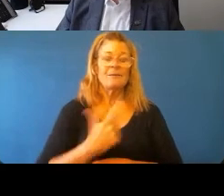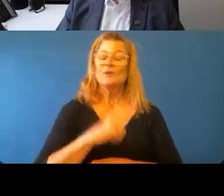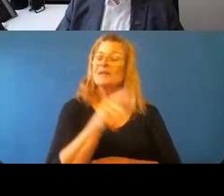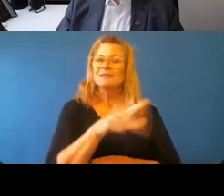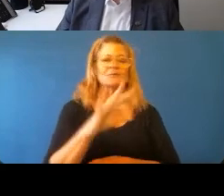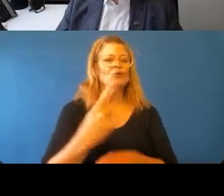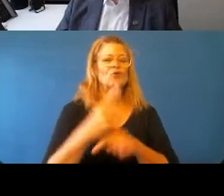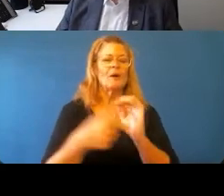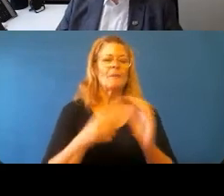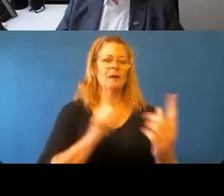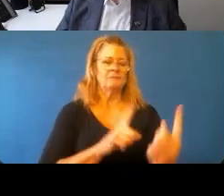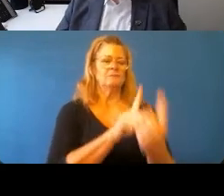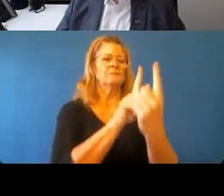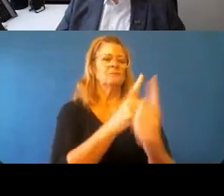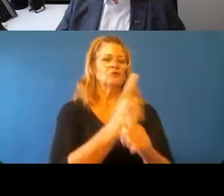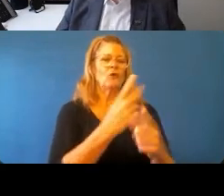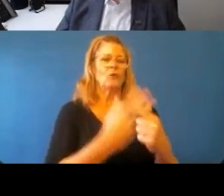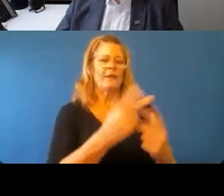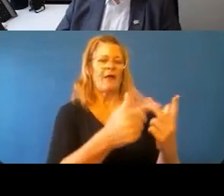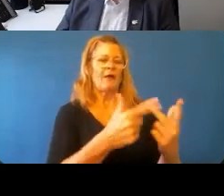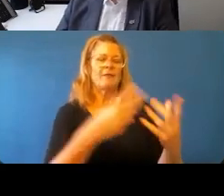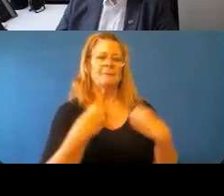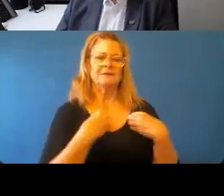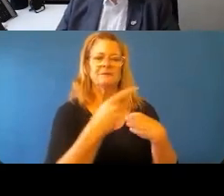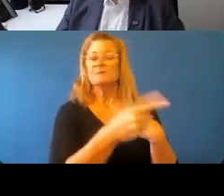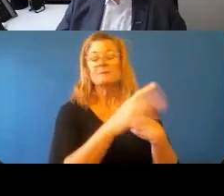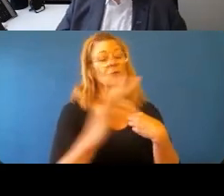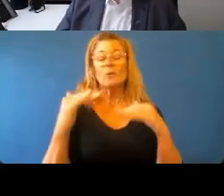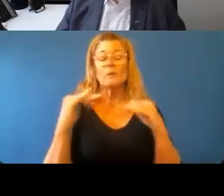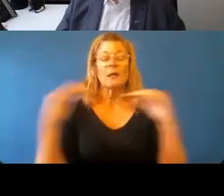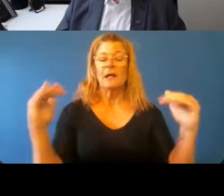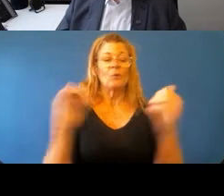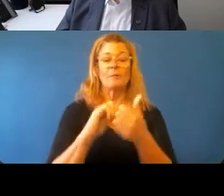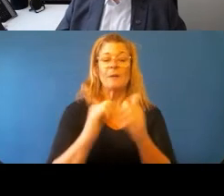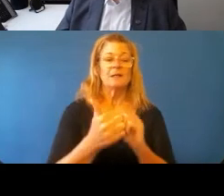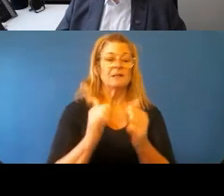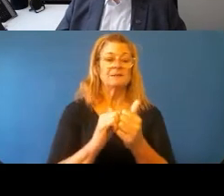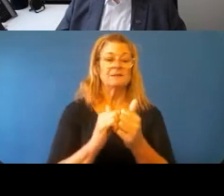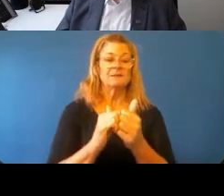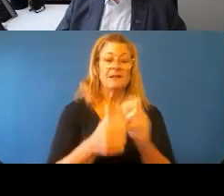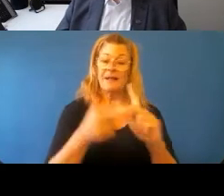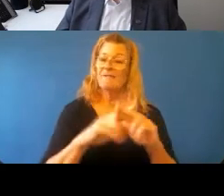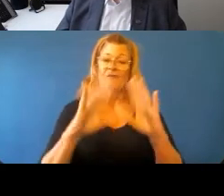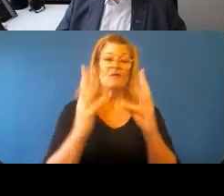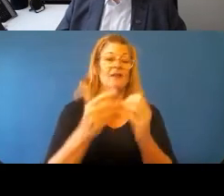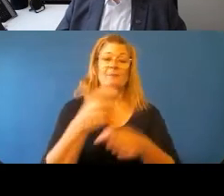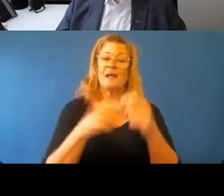Shane mentioned that. It's an equal partner conversation. And as soon as you flip that and you do it meaningfully, it changes everything.